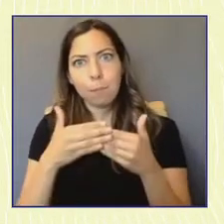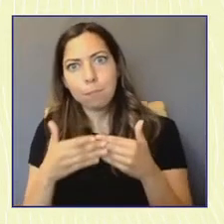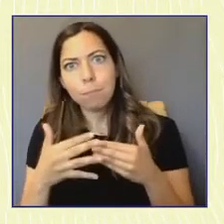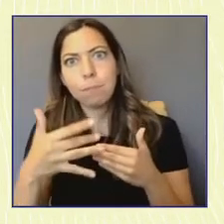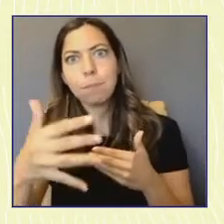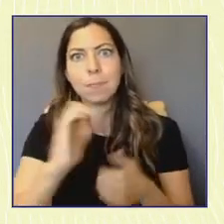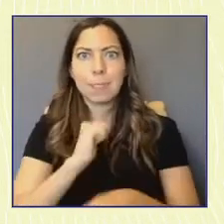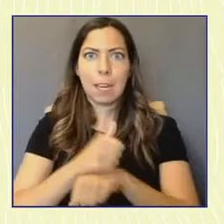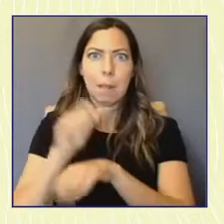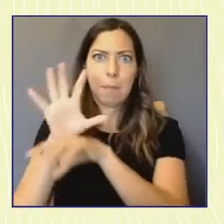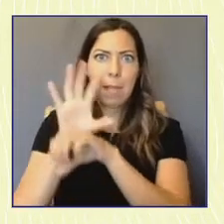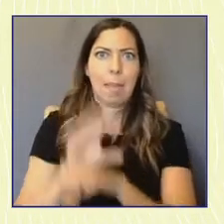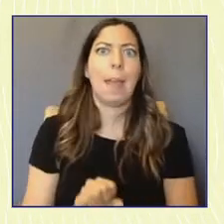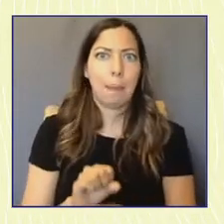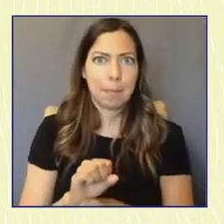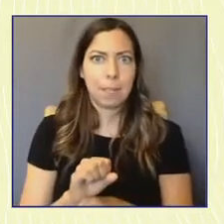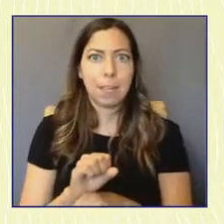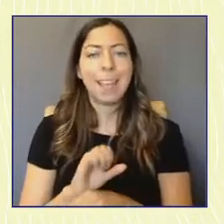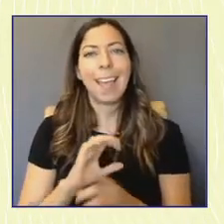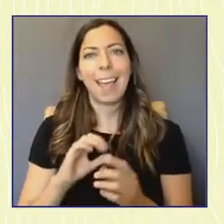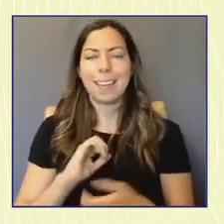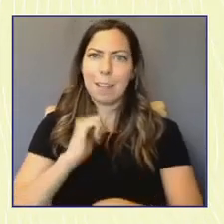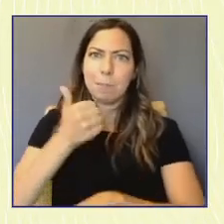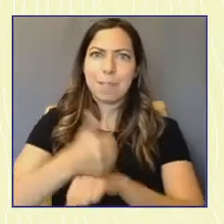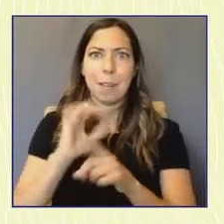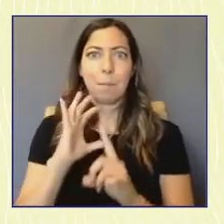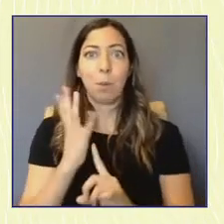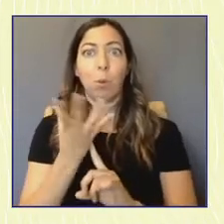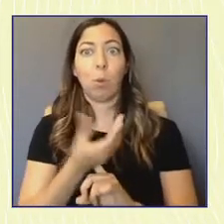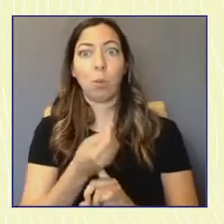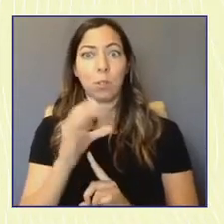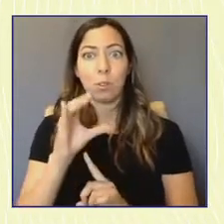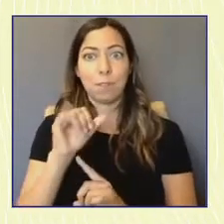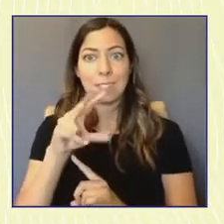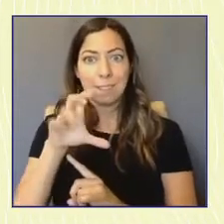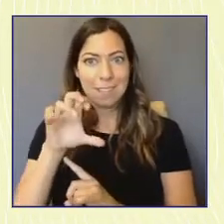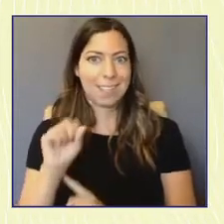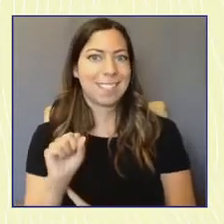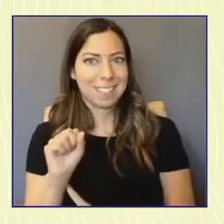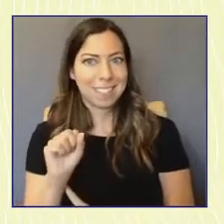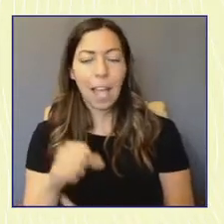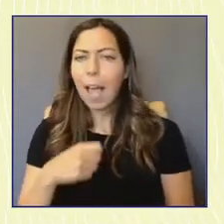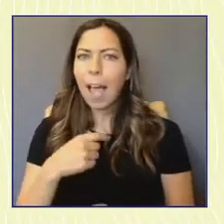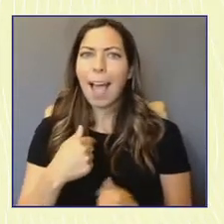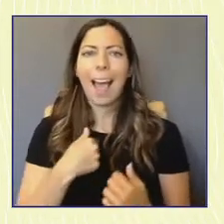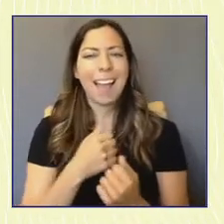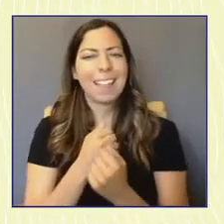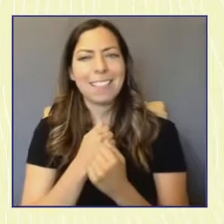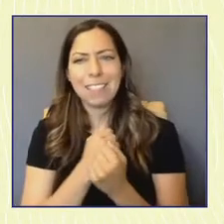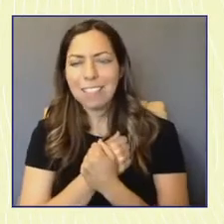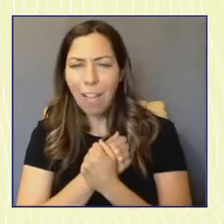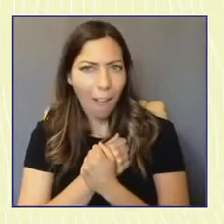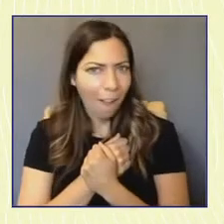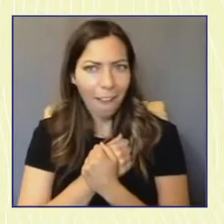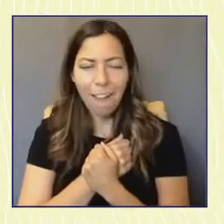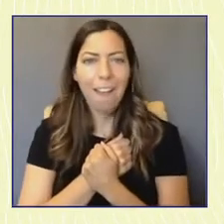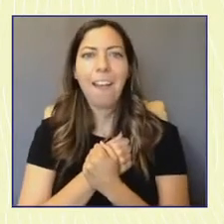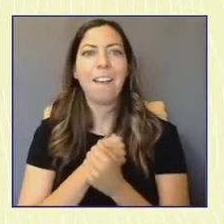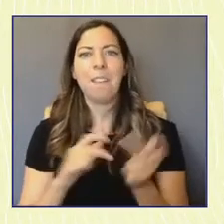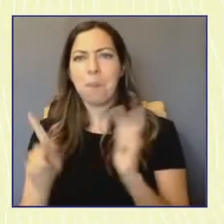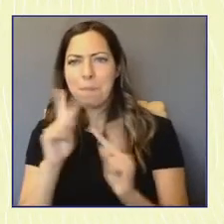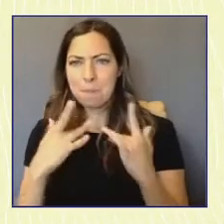cultivate a culture of civics for this next generation. On a personal note I love being an underdog I love when people are skeptical